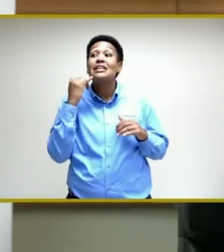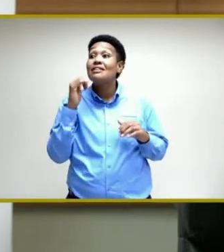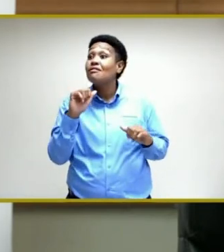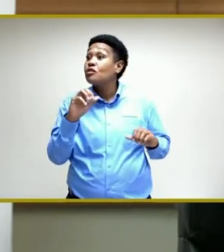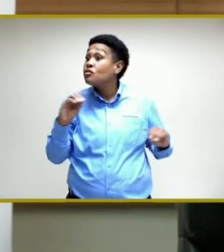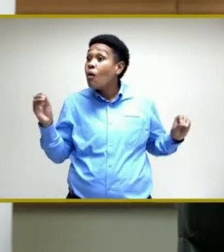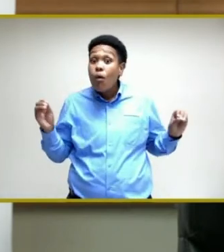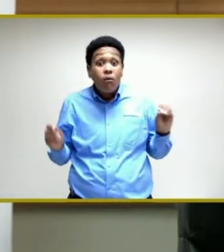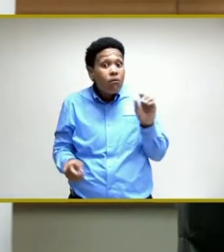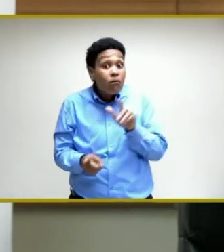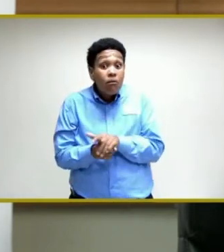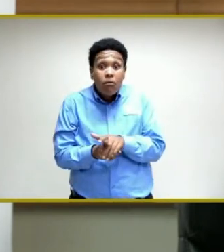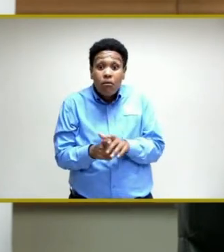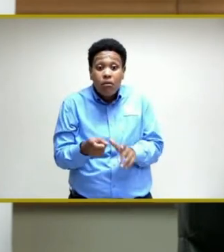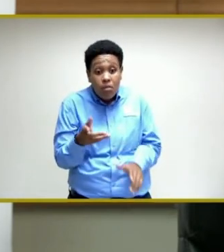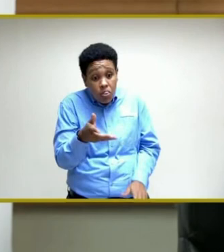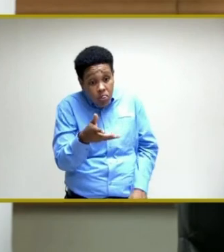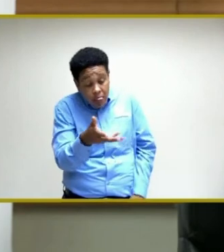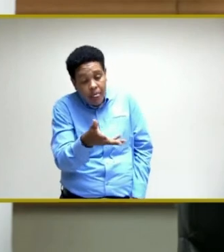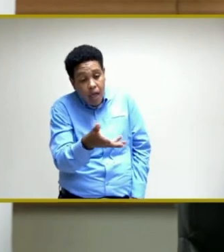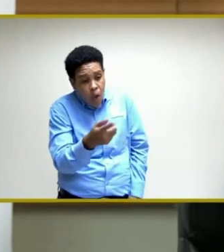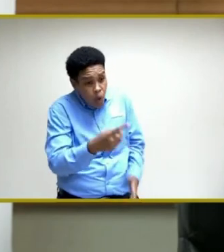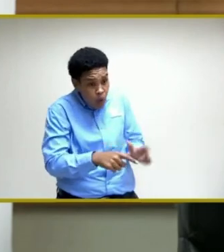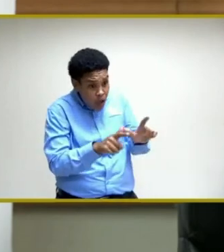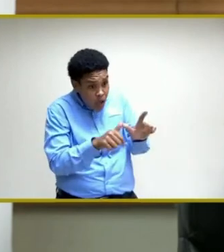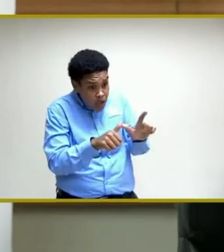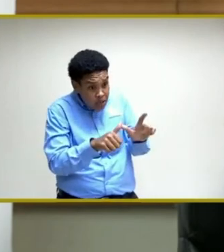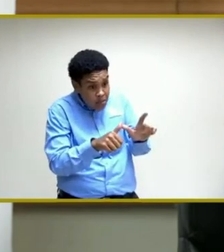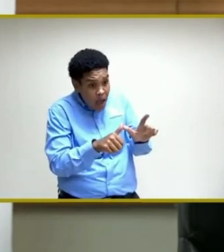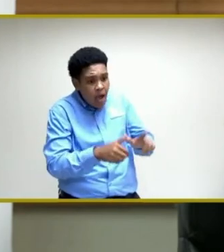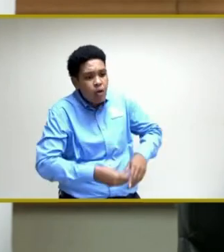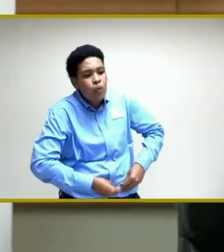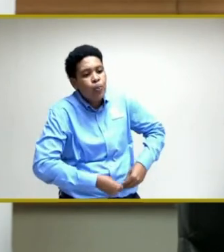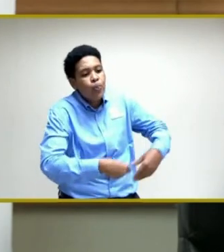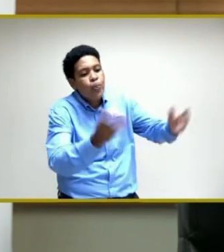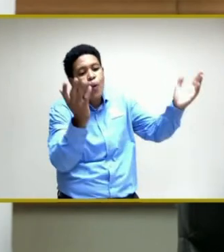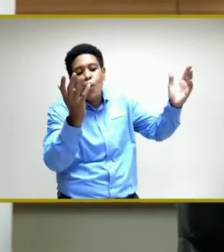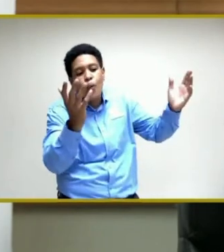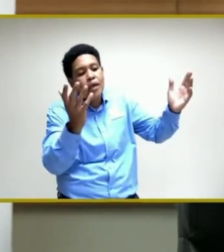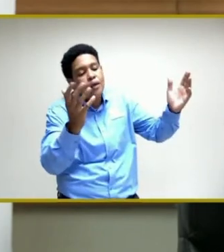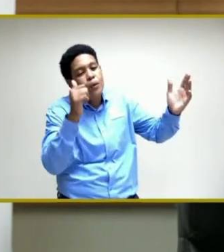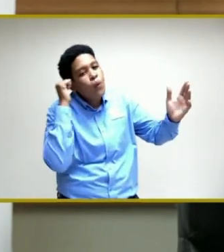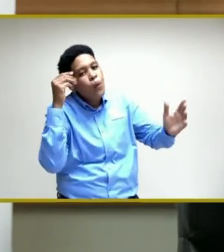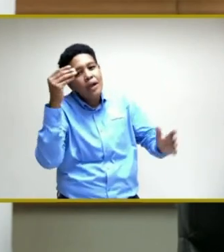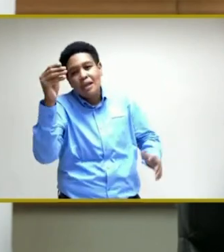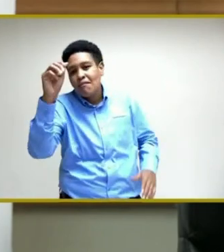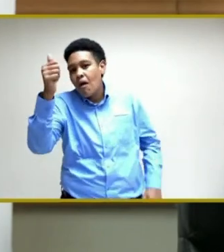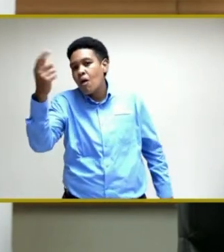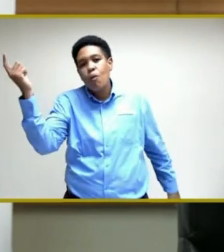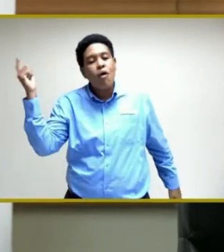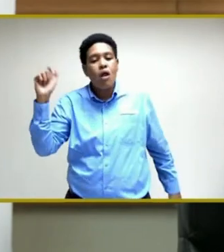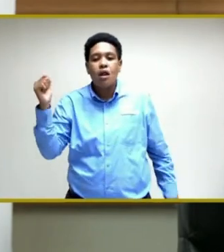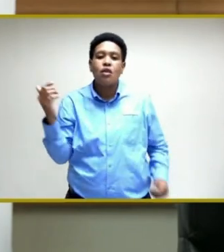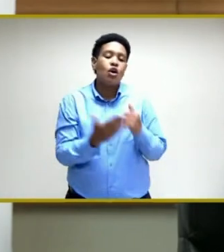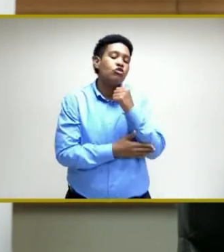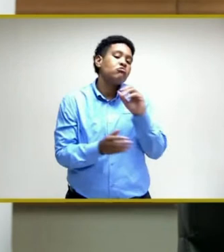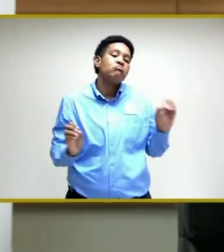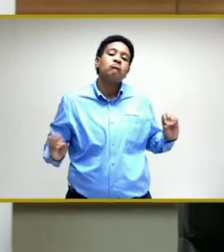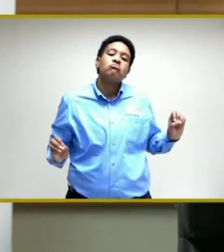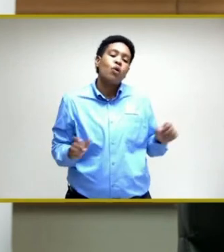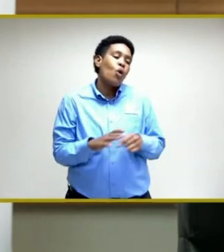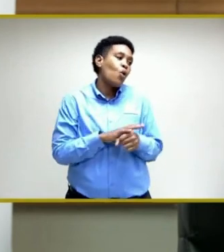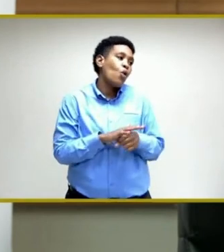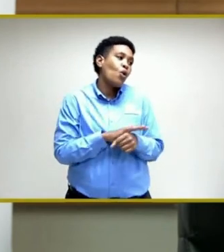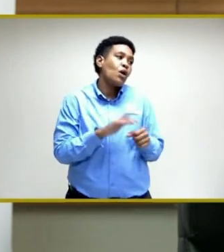no take-up, then those vaccines are not going to be given to anyone, any other country or anyone else, or locally,